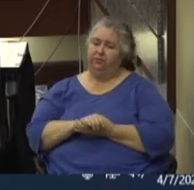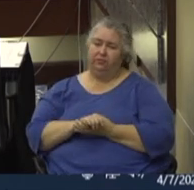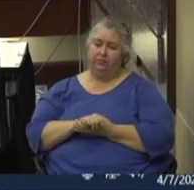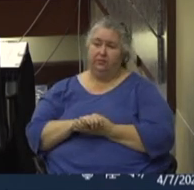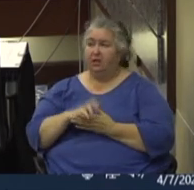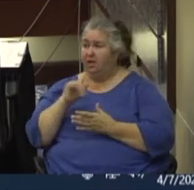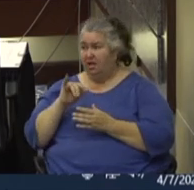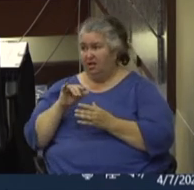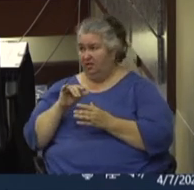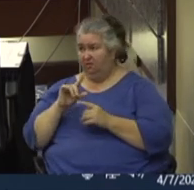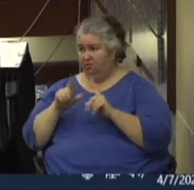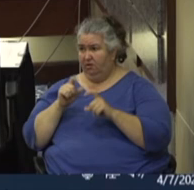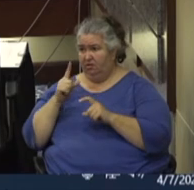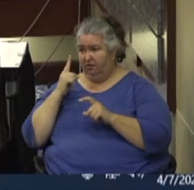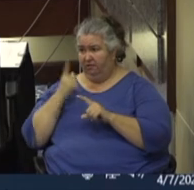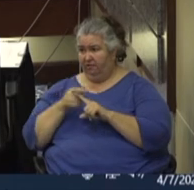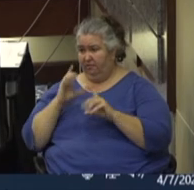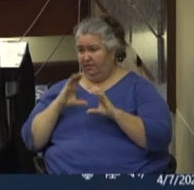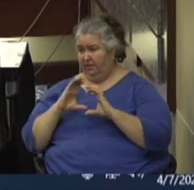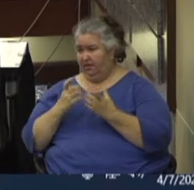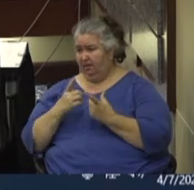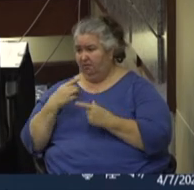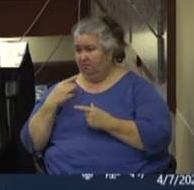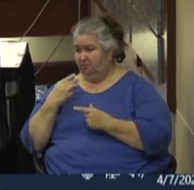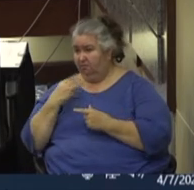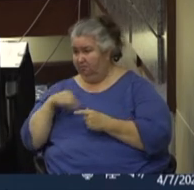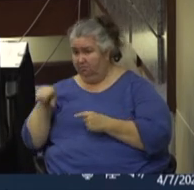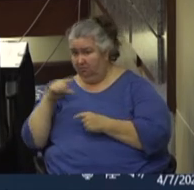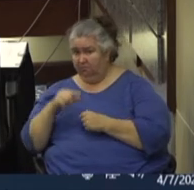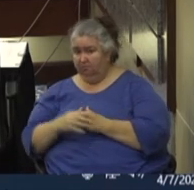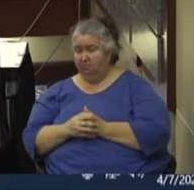from the council for Councilmember Barrett-Fields or, um, to Z?